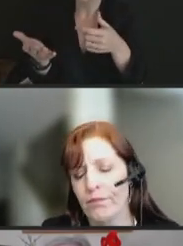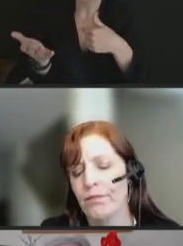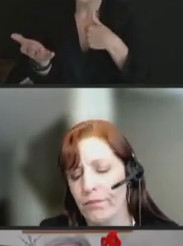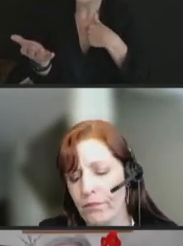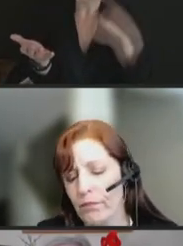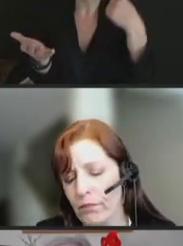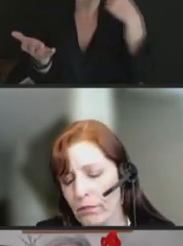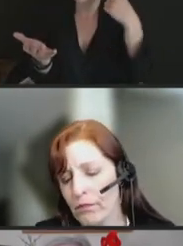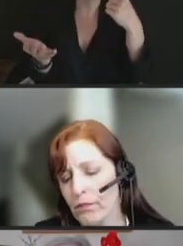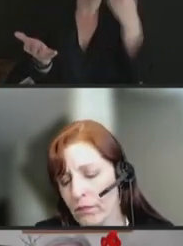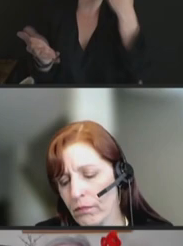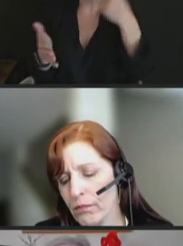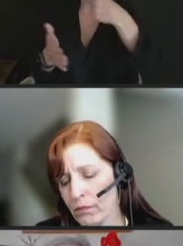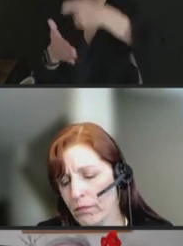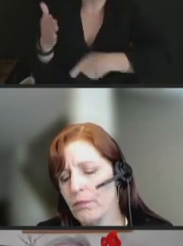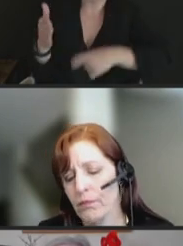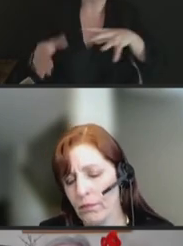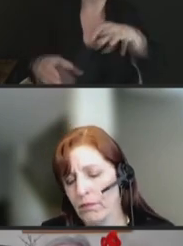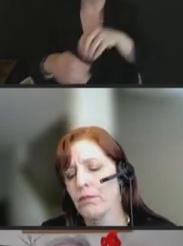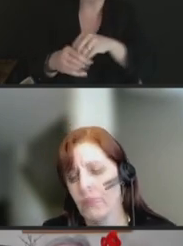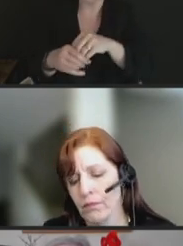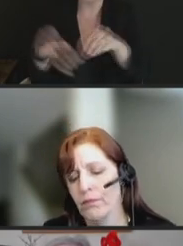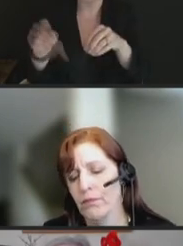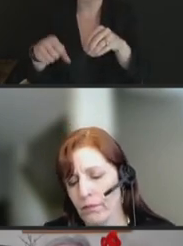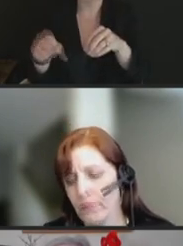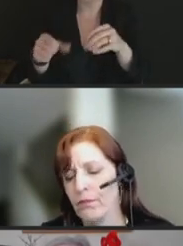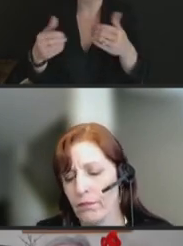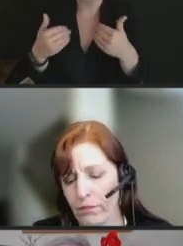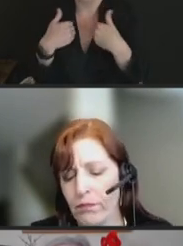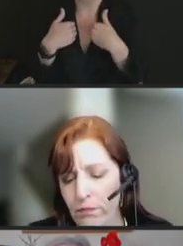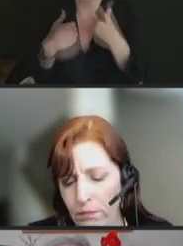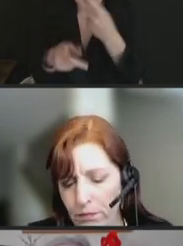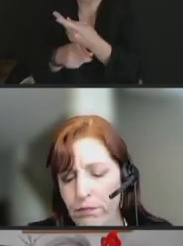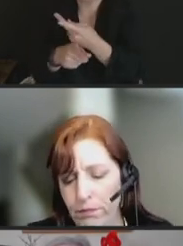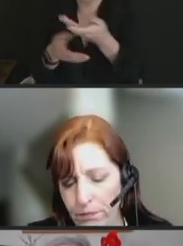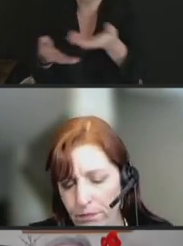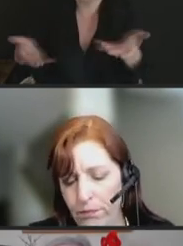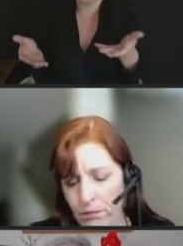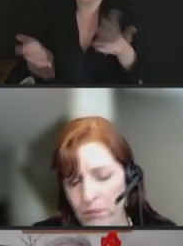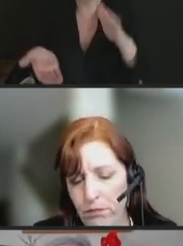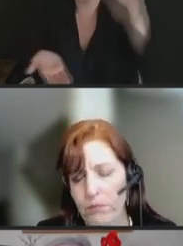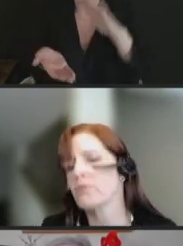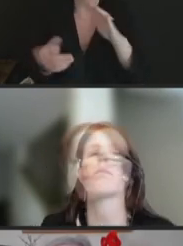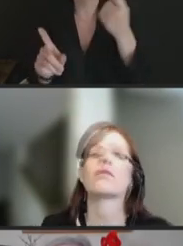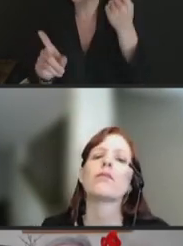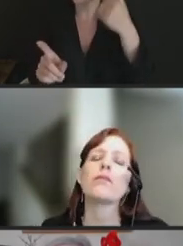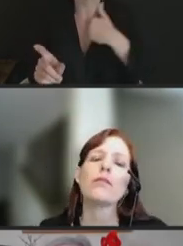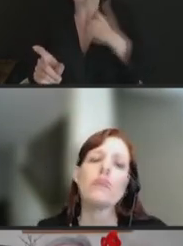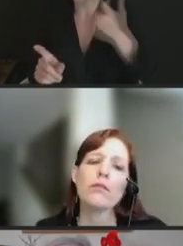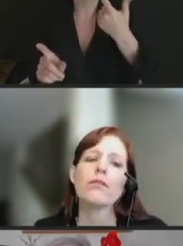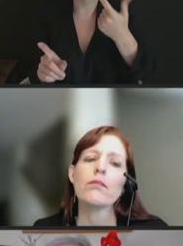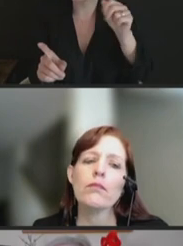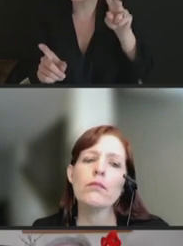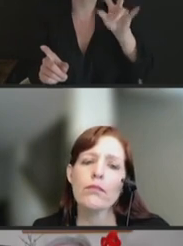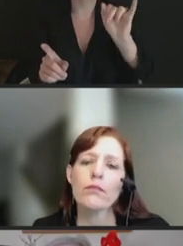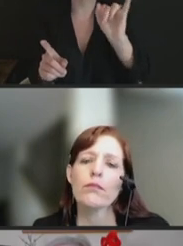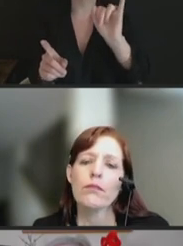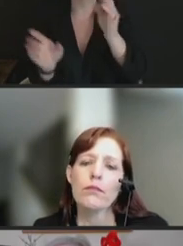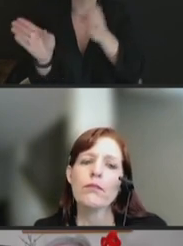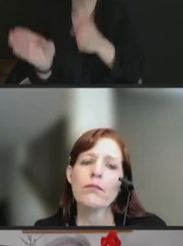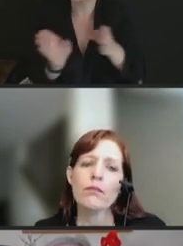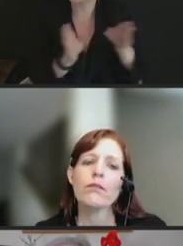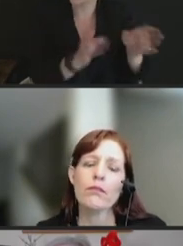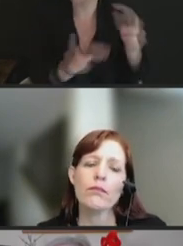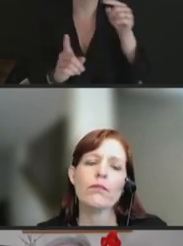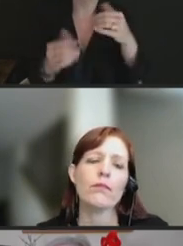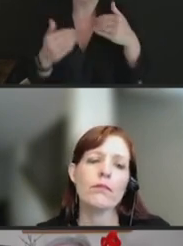And there was a time cost, for sure, in low- and middle-income countries. And as Gavi was preparing, they really had to put up an ultra